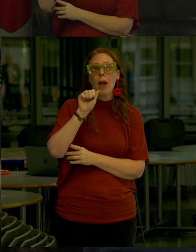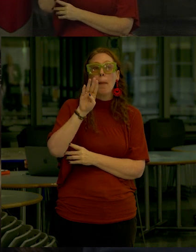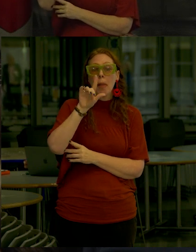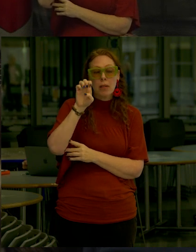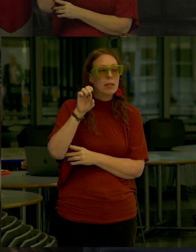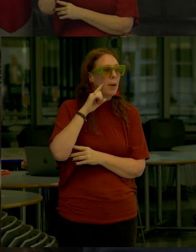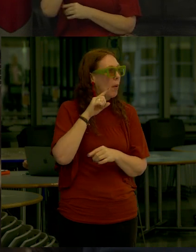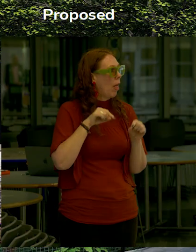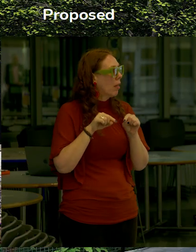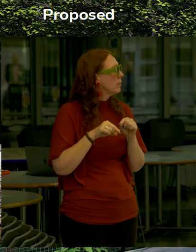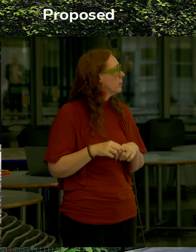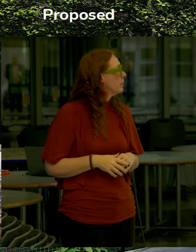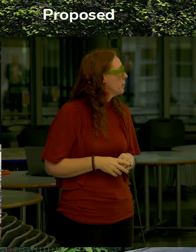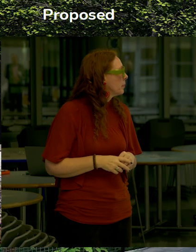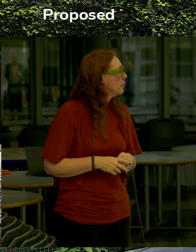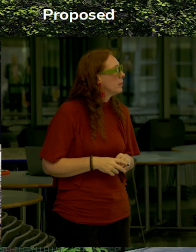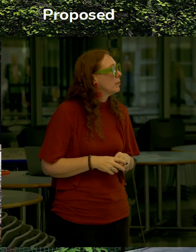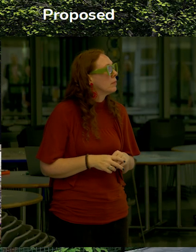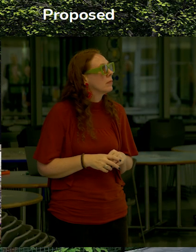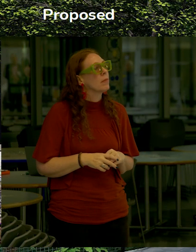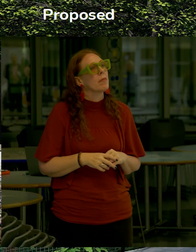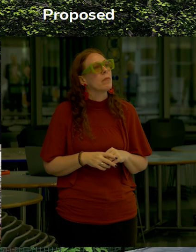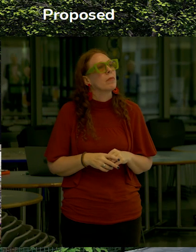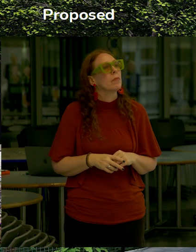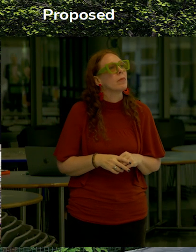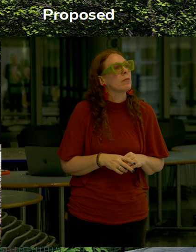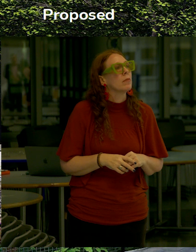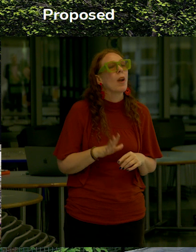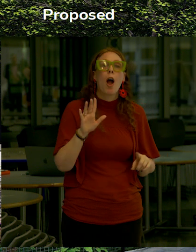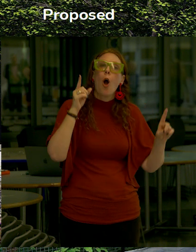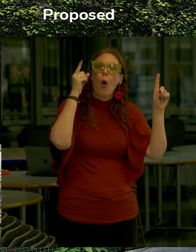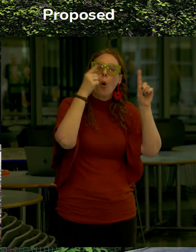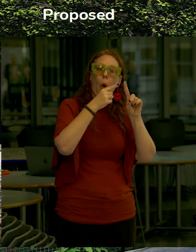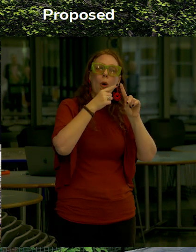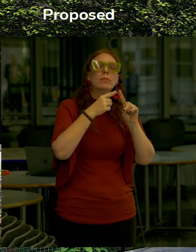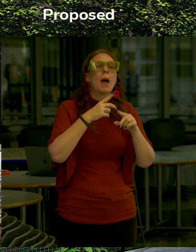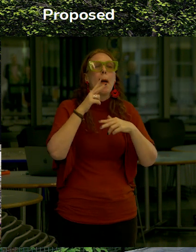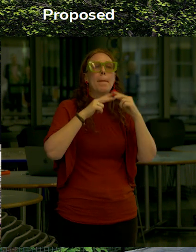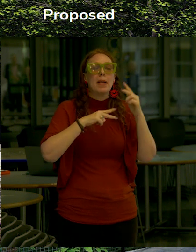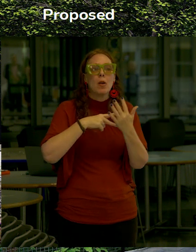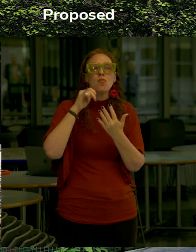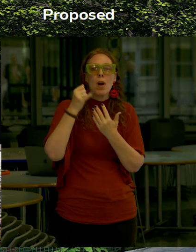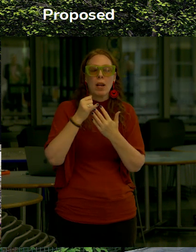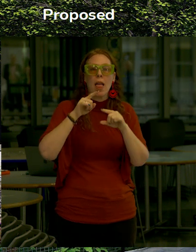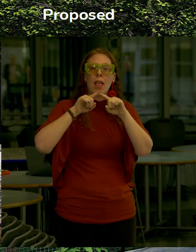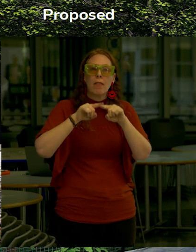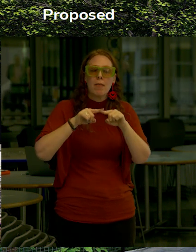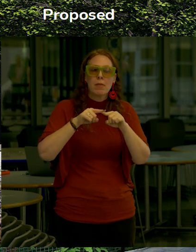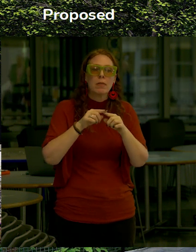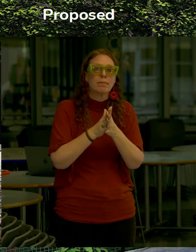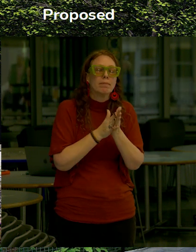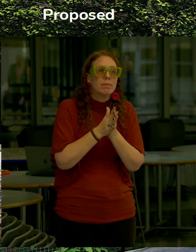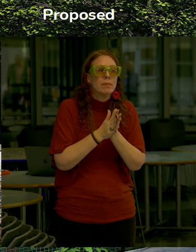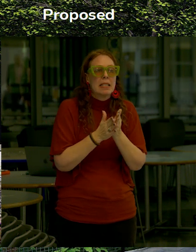example so at the outset our goal is to build a project that's reliable and robust